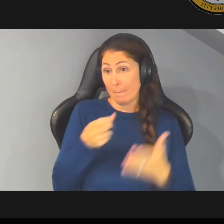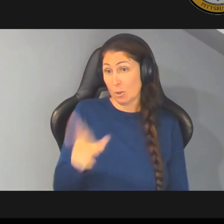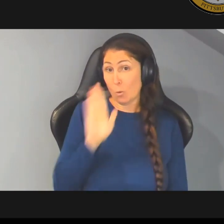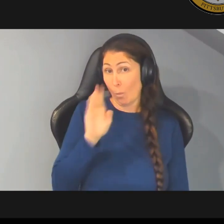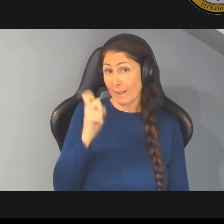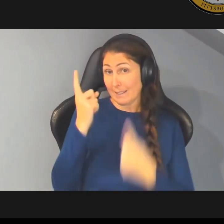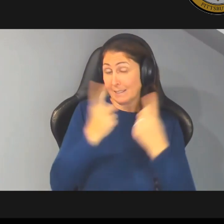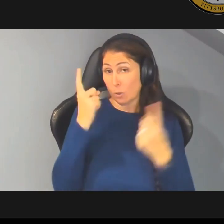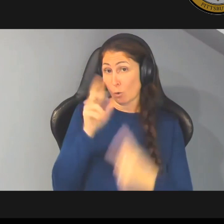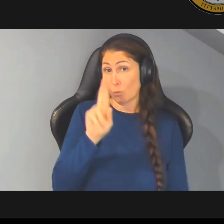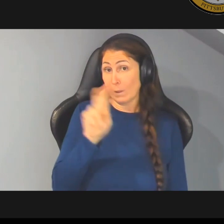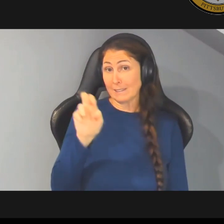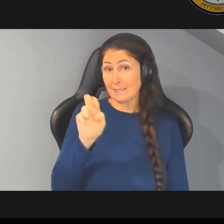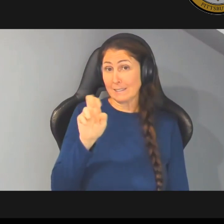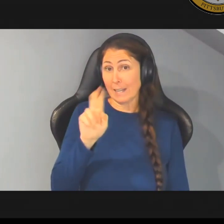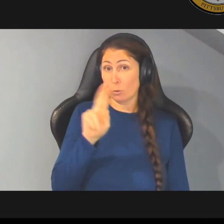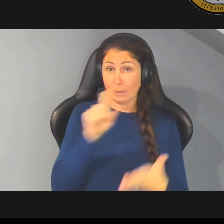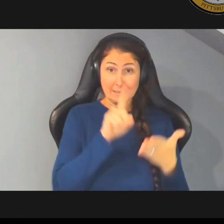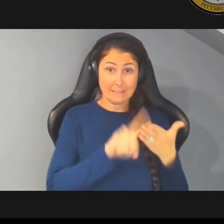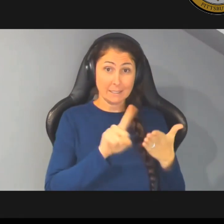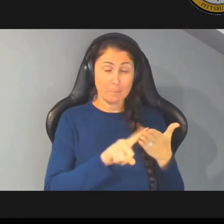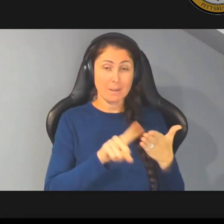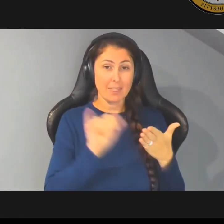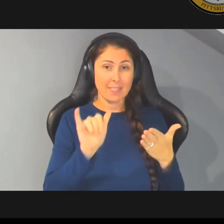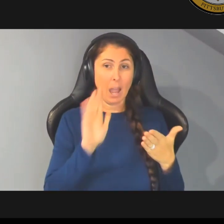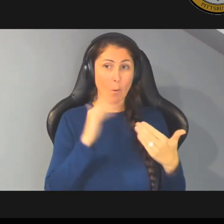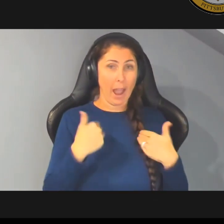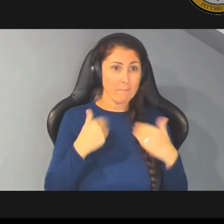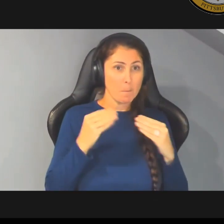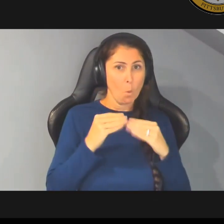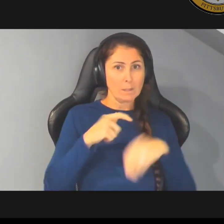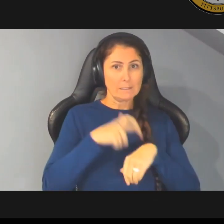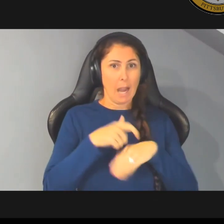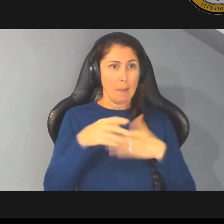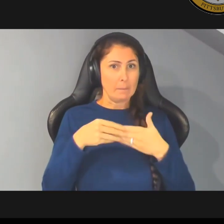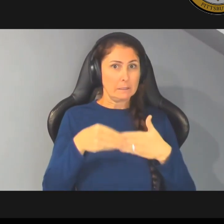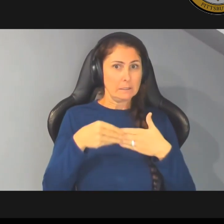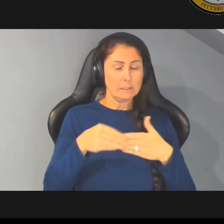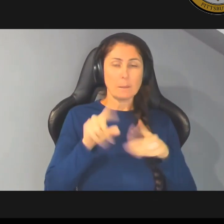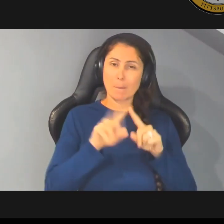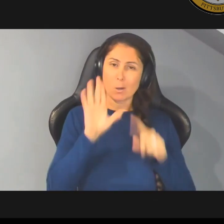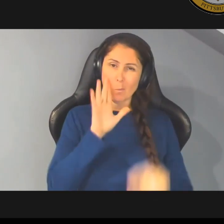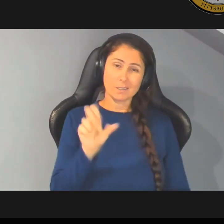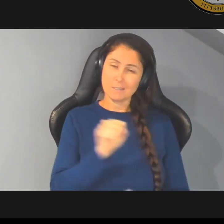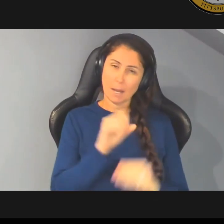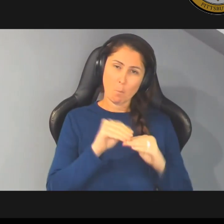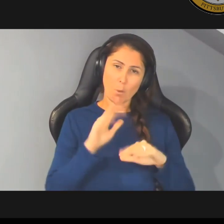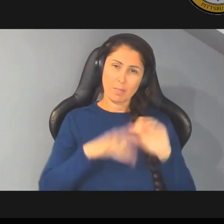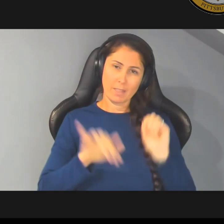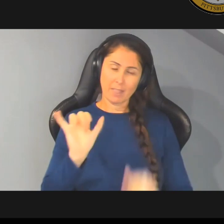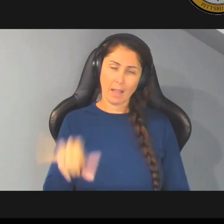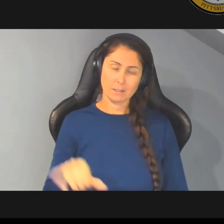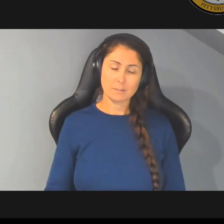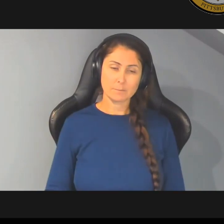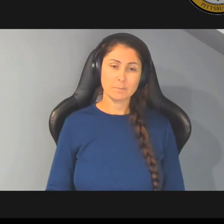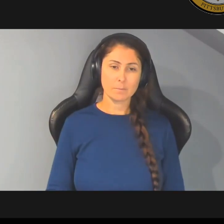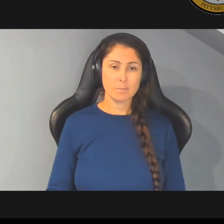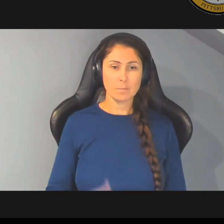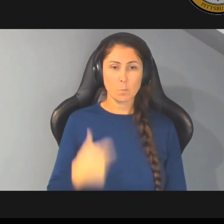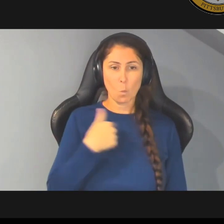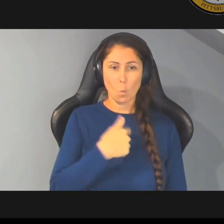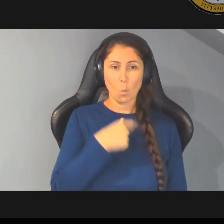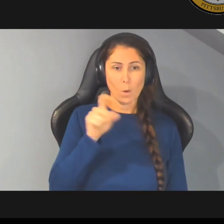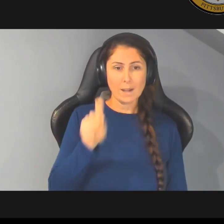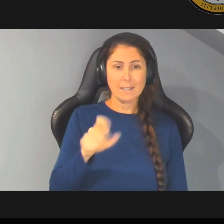reassessment um and that will buy us some breathing room but it's going to take more than that we need some kind of pilot